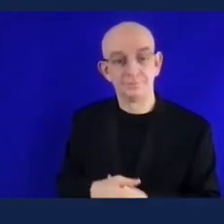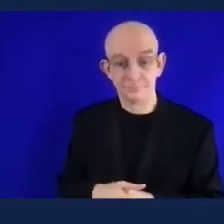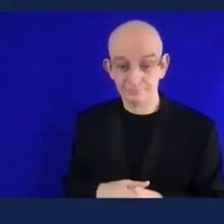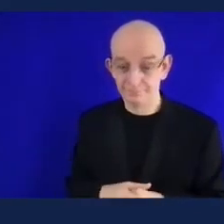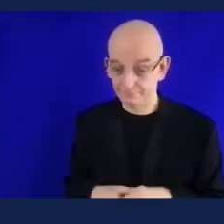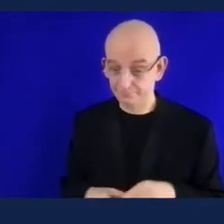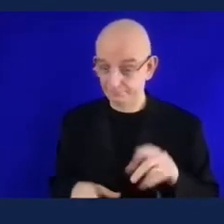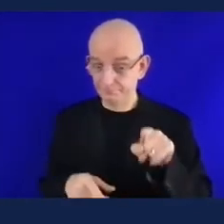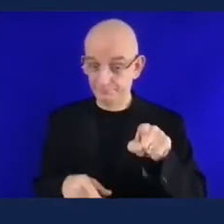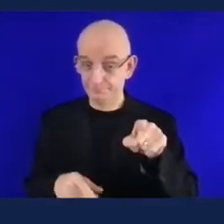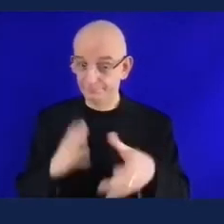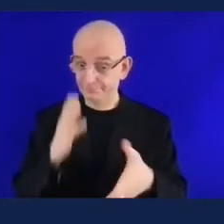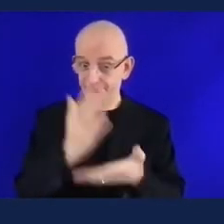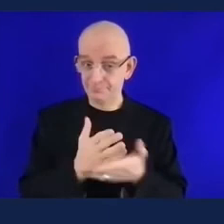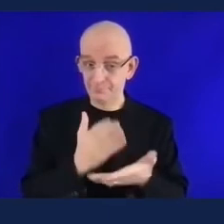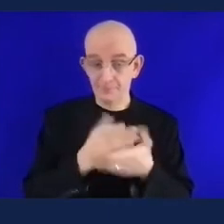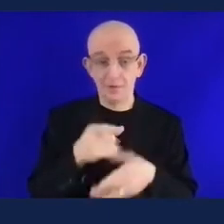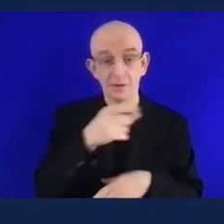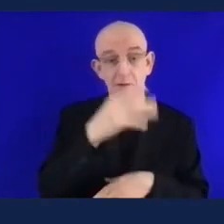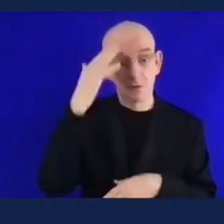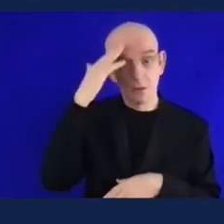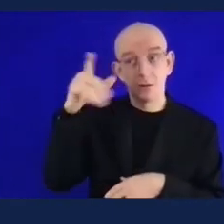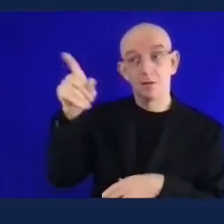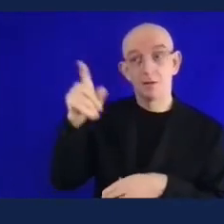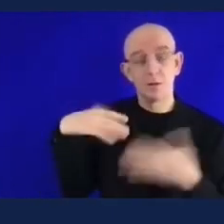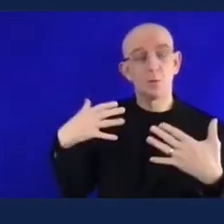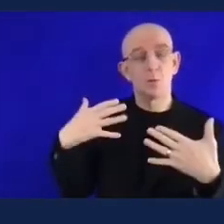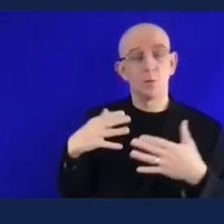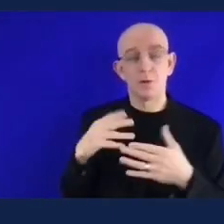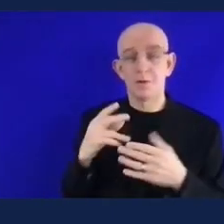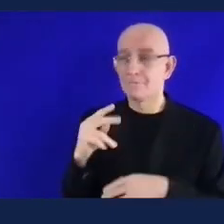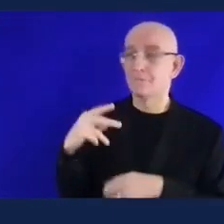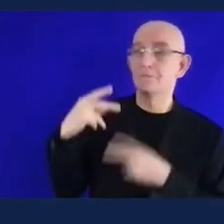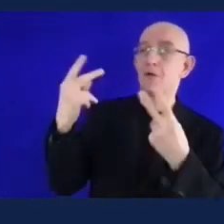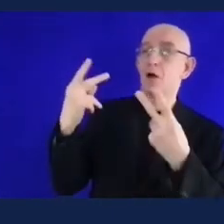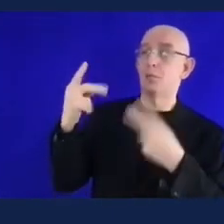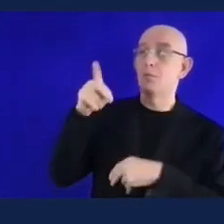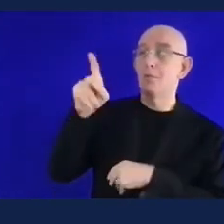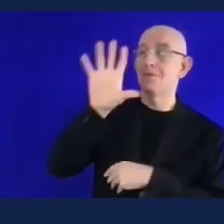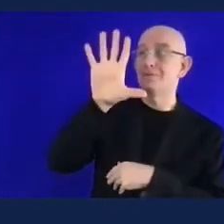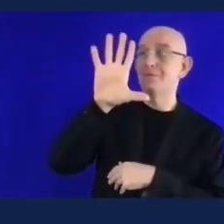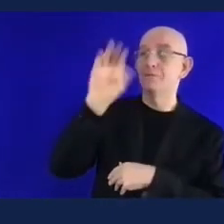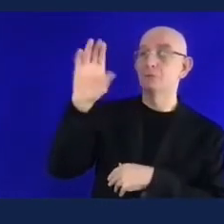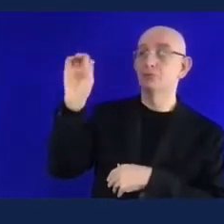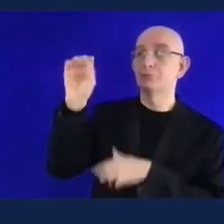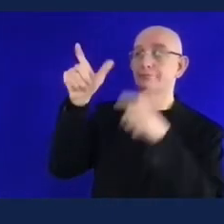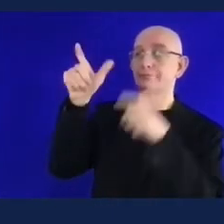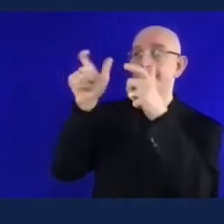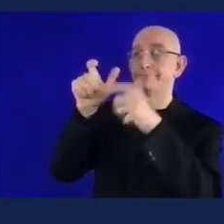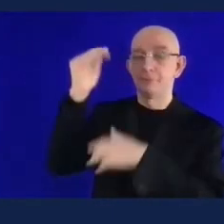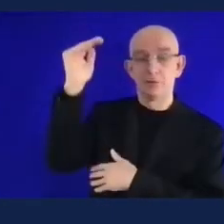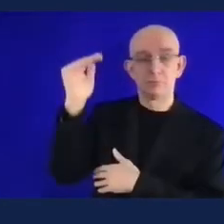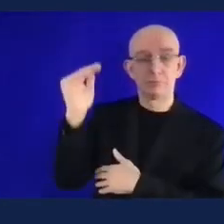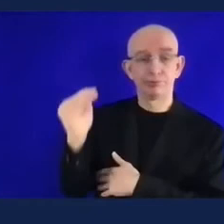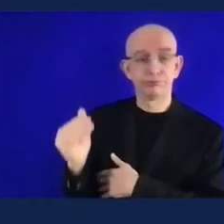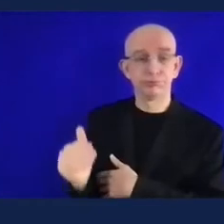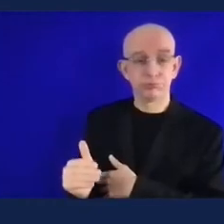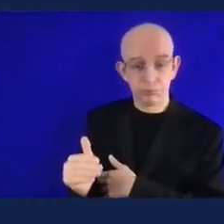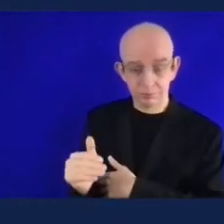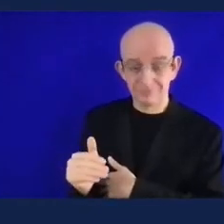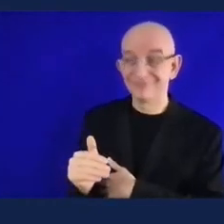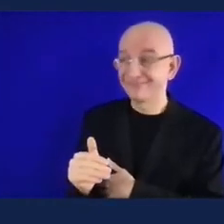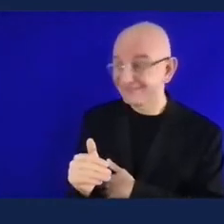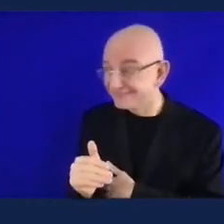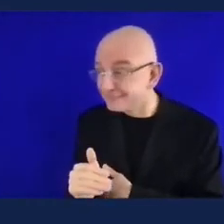and that's a very nice comment from the audience um which i totally agree with um it's important that disabled people are